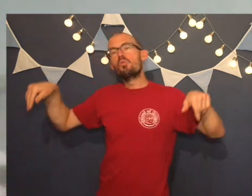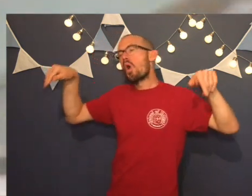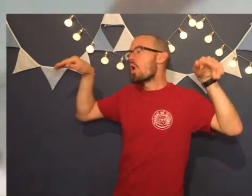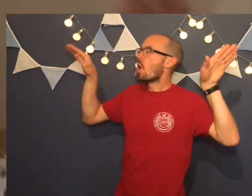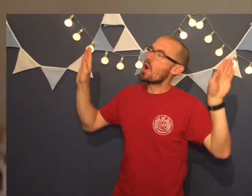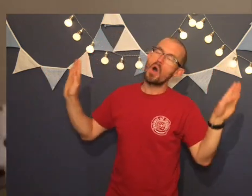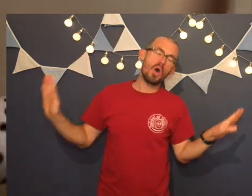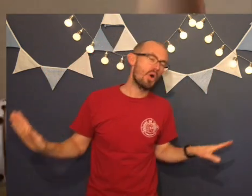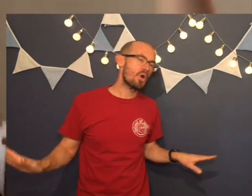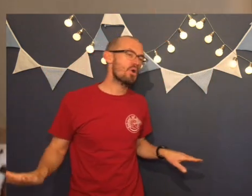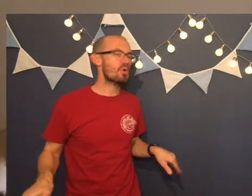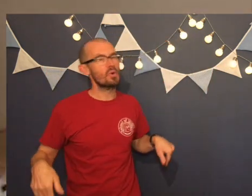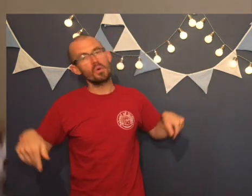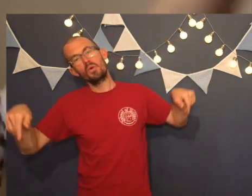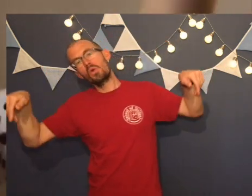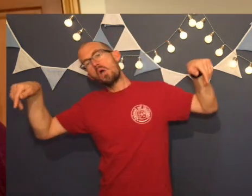care.